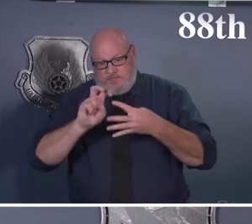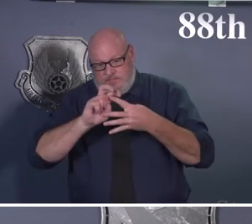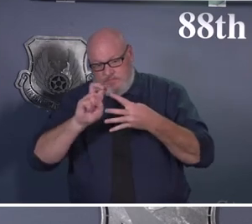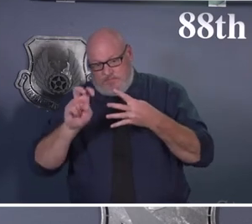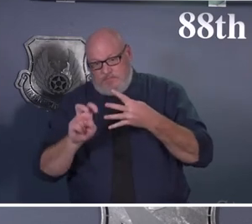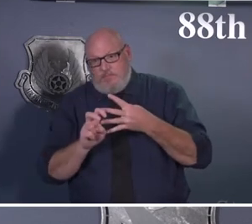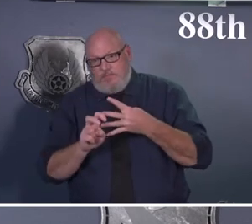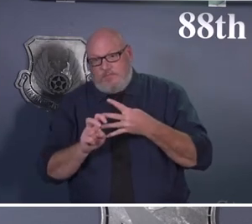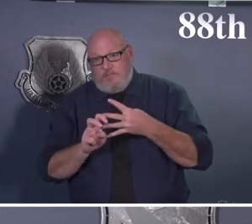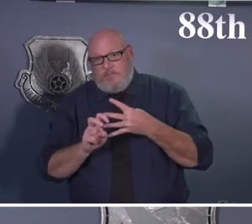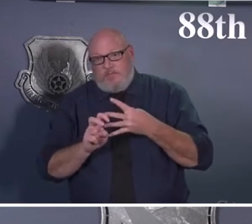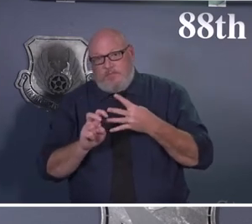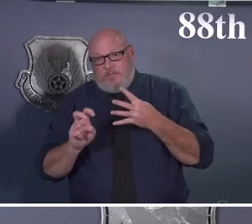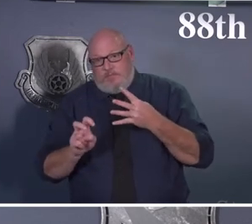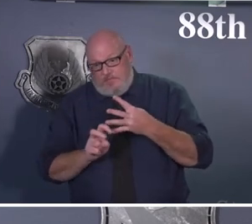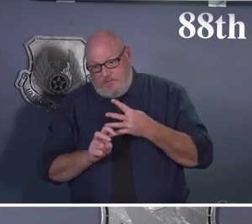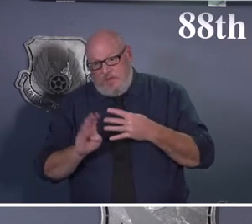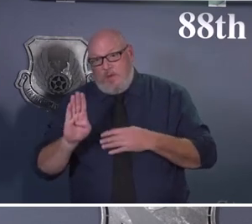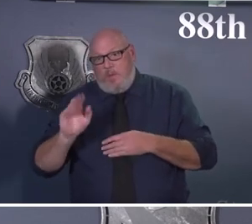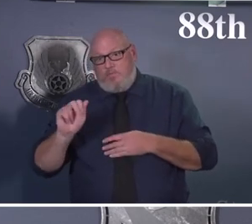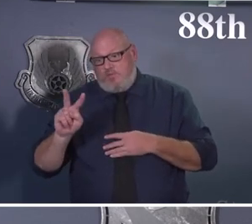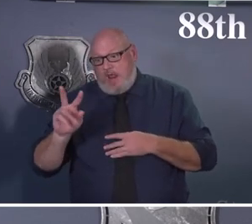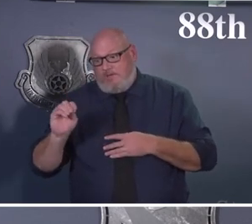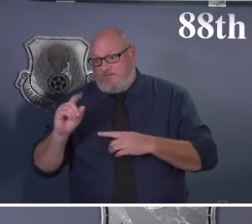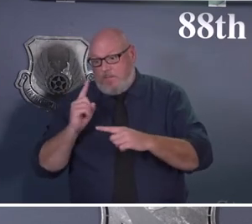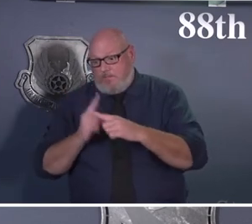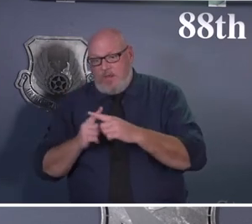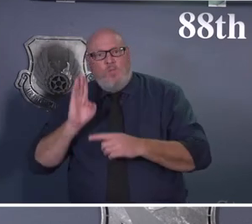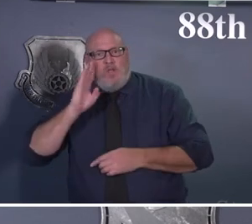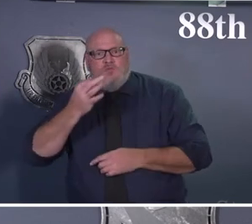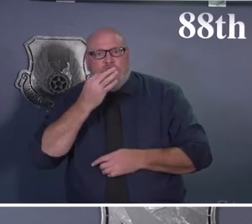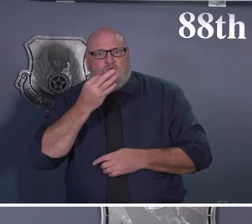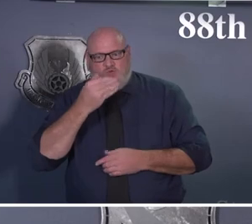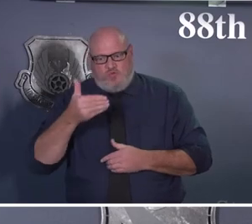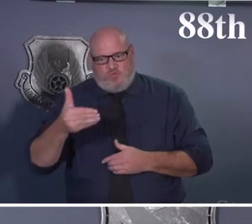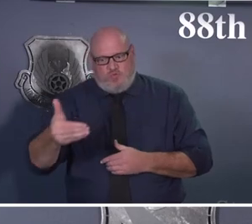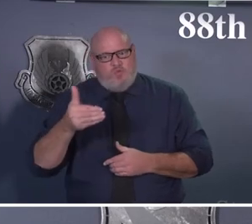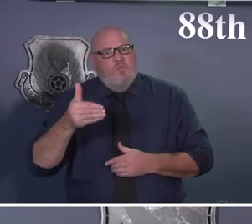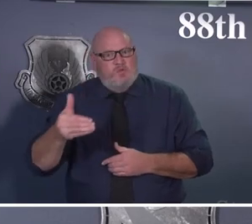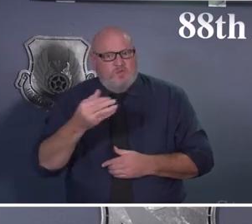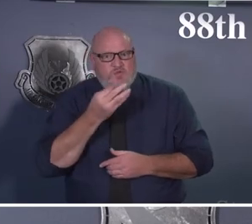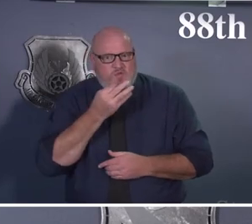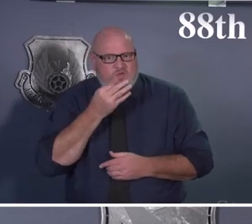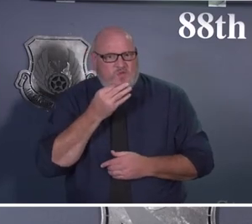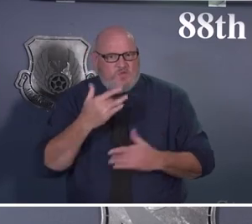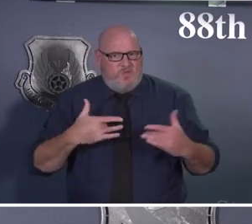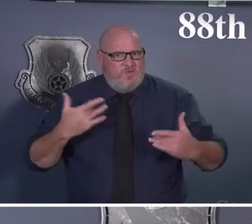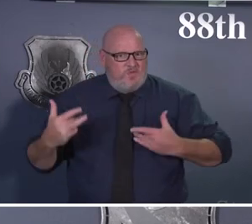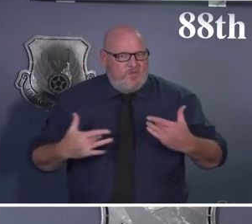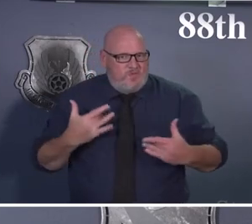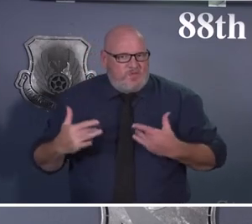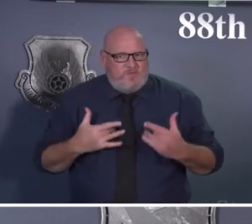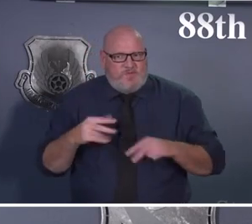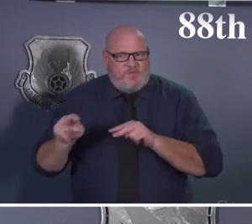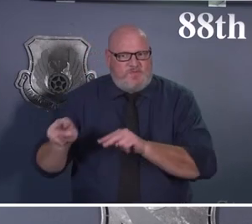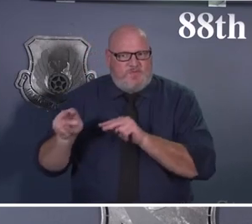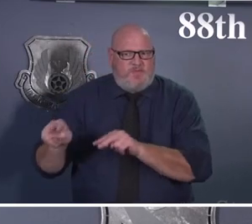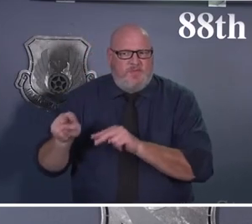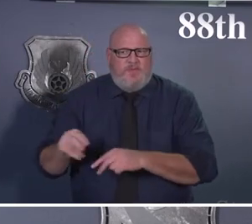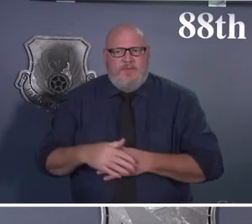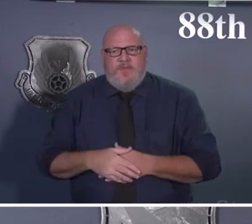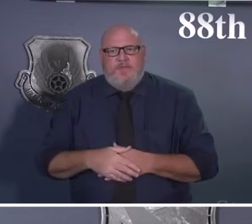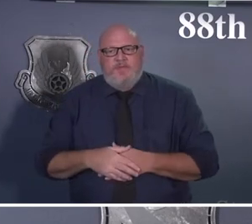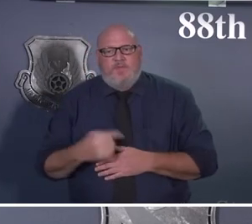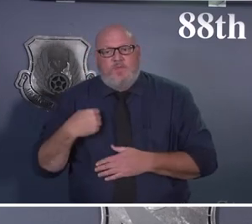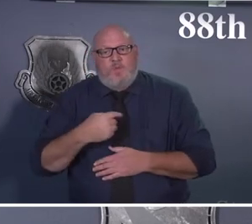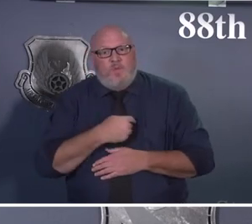I think we're going to do that soon. So keep getting after it. Thanks for all that you do. If there's anything we can do better to provide you the strength and support